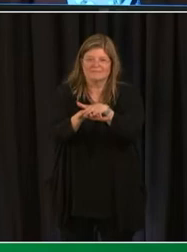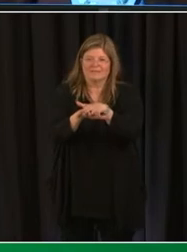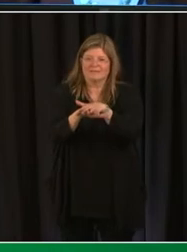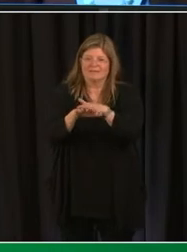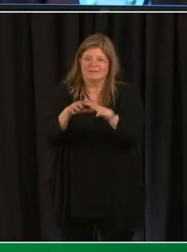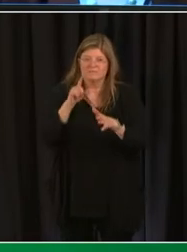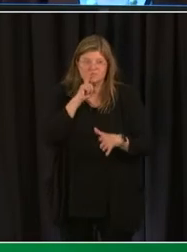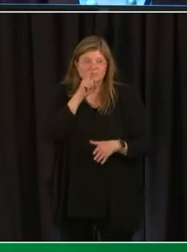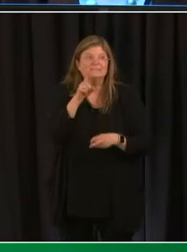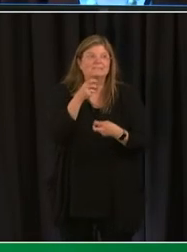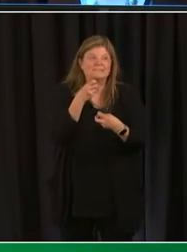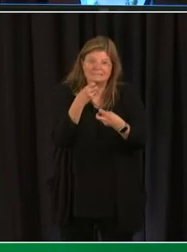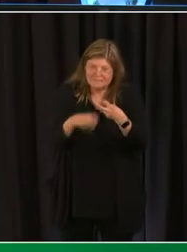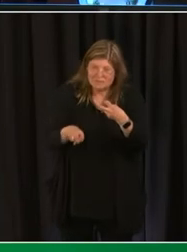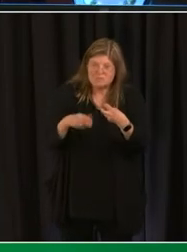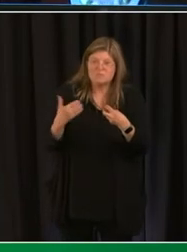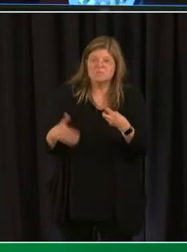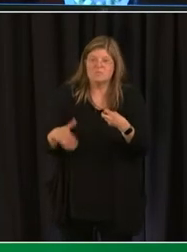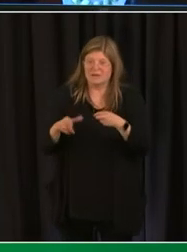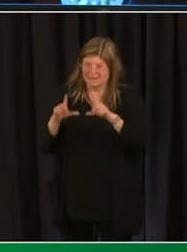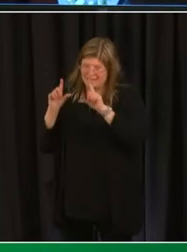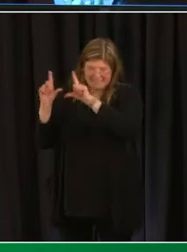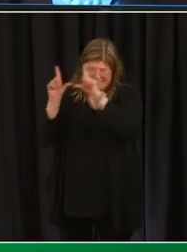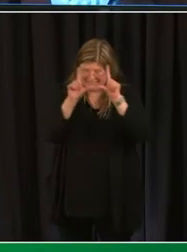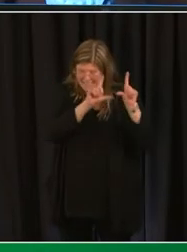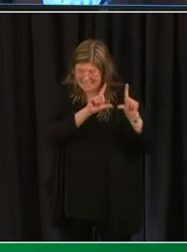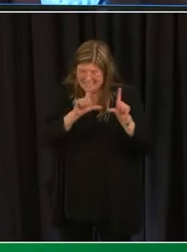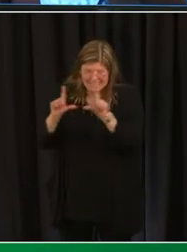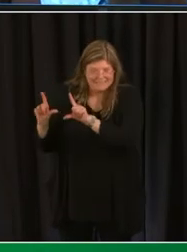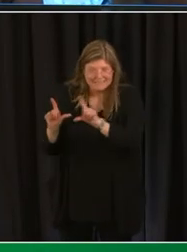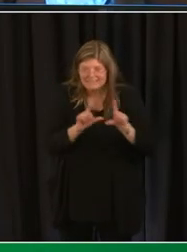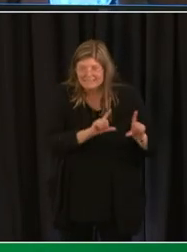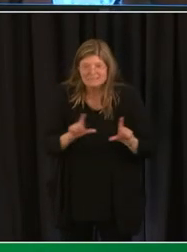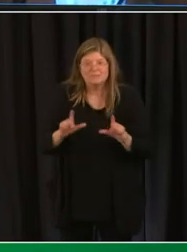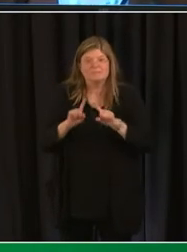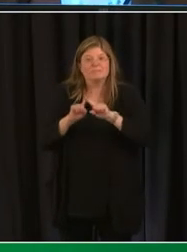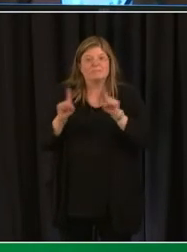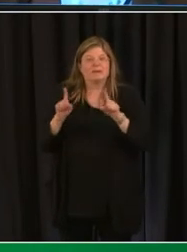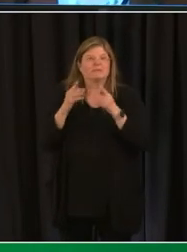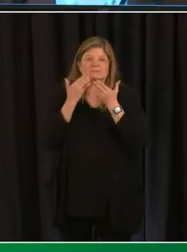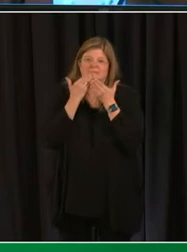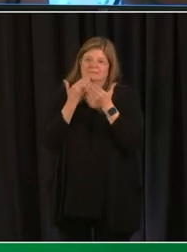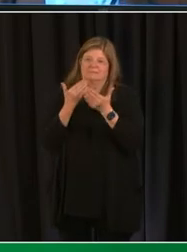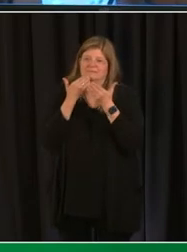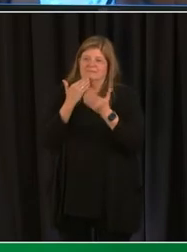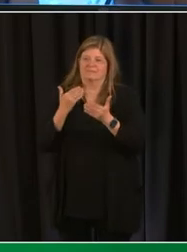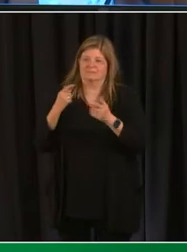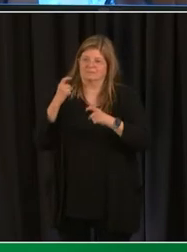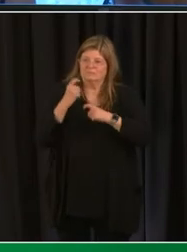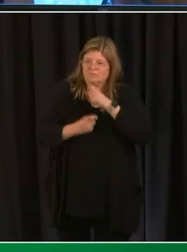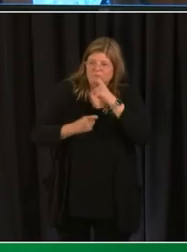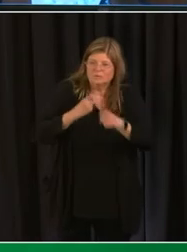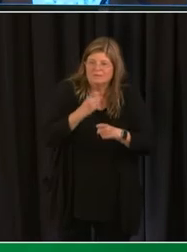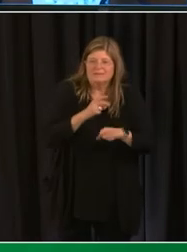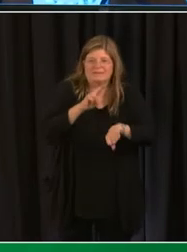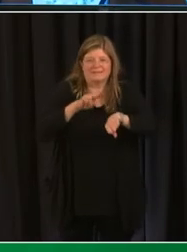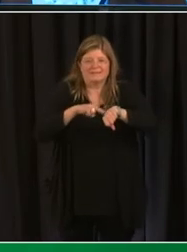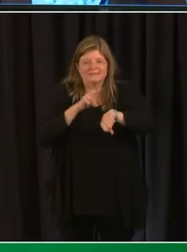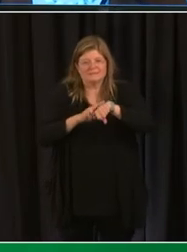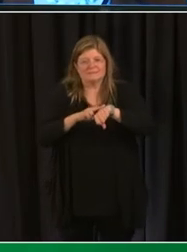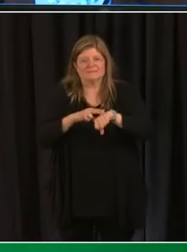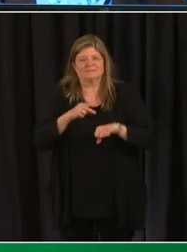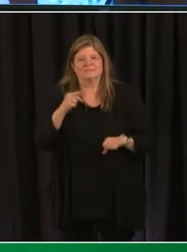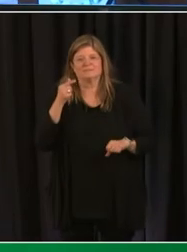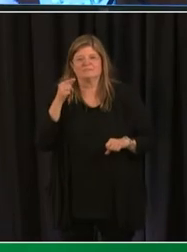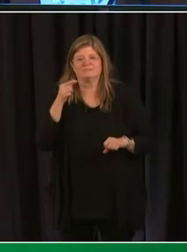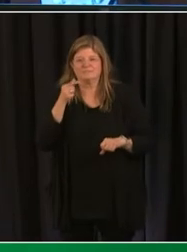thing and it goes beyond the screen too thanks to a generous donation from national gallery of arts arts around the corner program DCPS